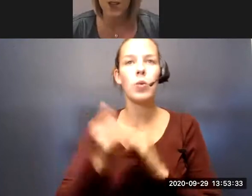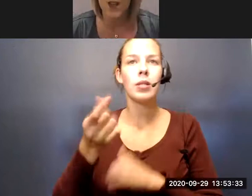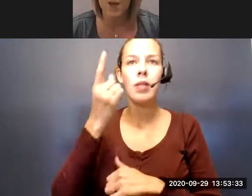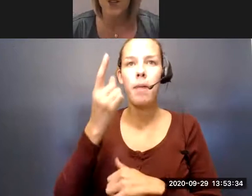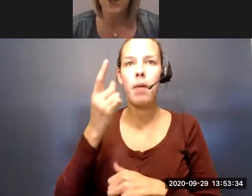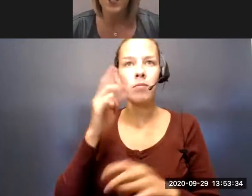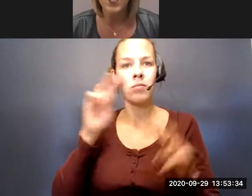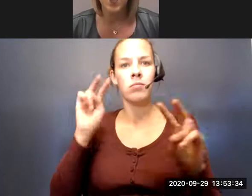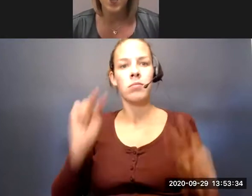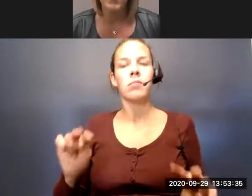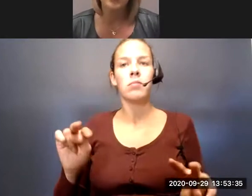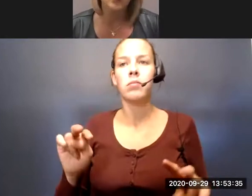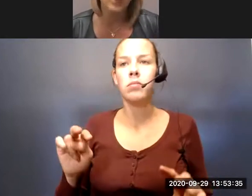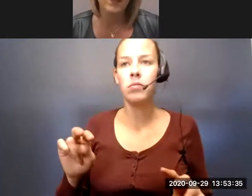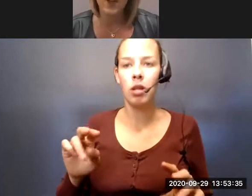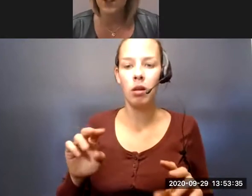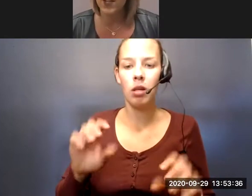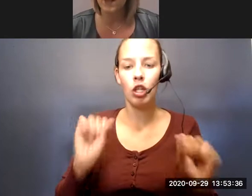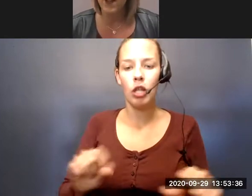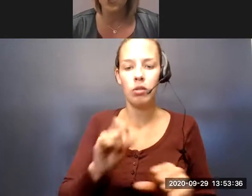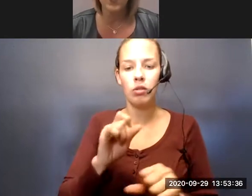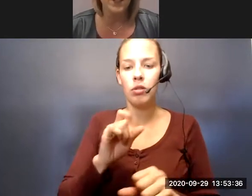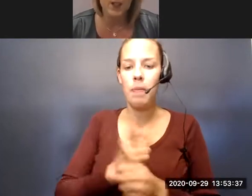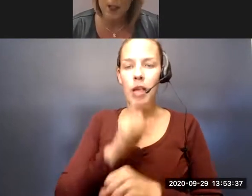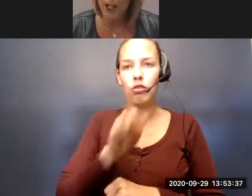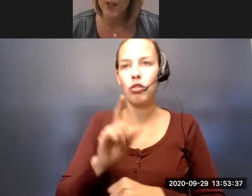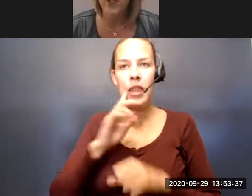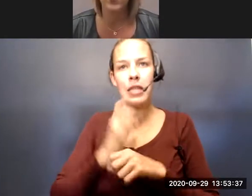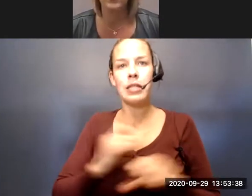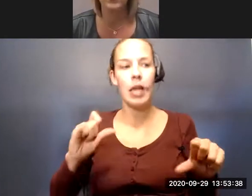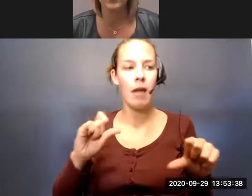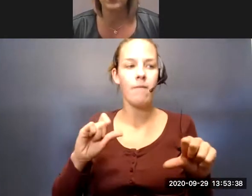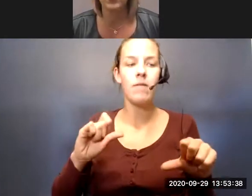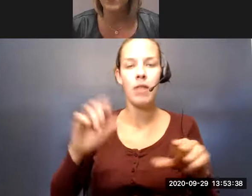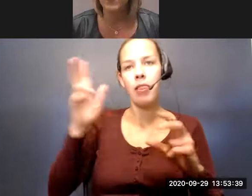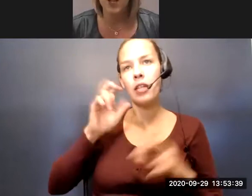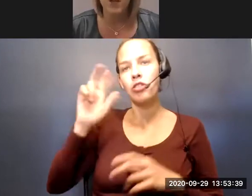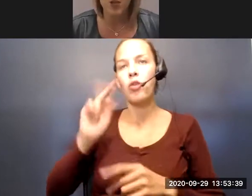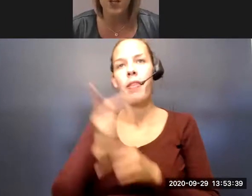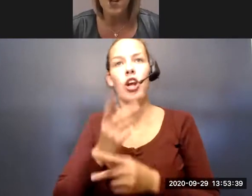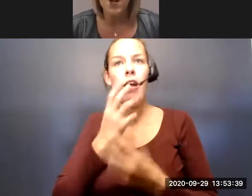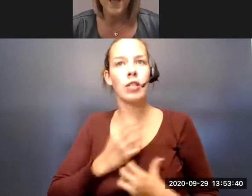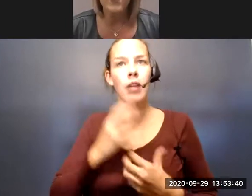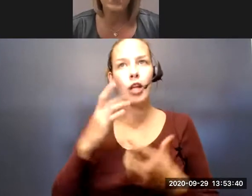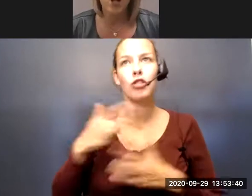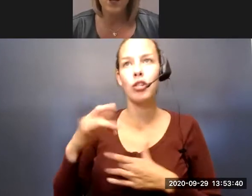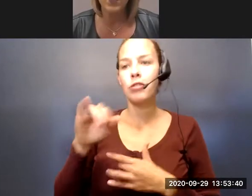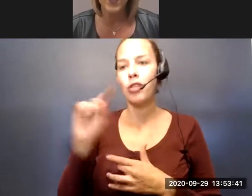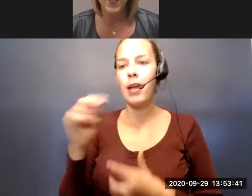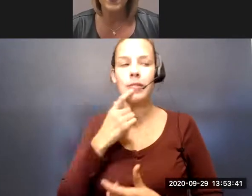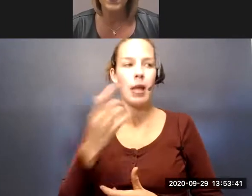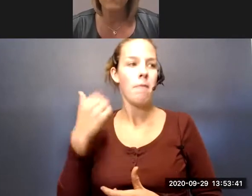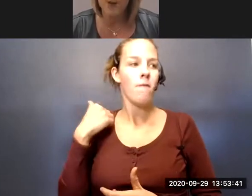eyes on them. could ensure that they were safe and just listen to their cares and concerns. And again, like Jen mentioned, pass along